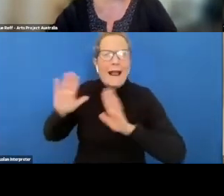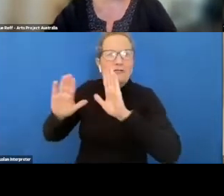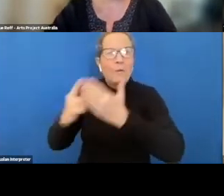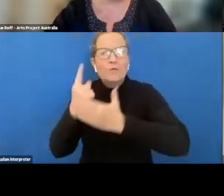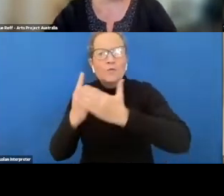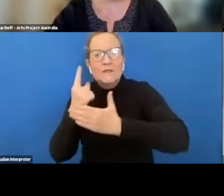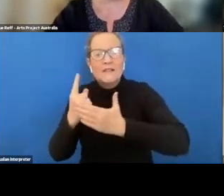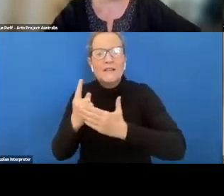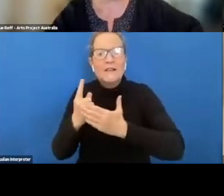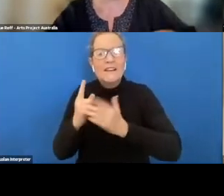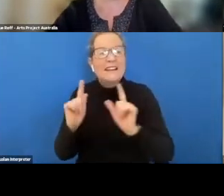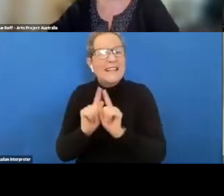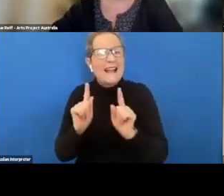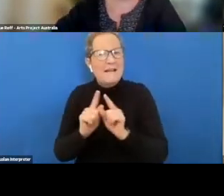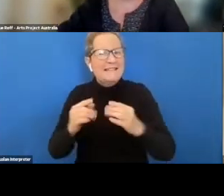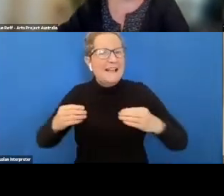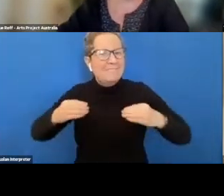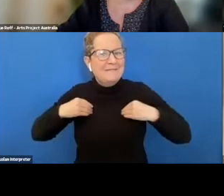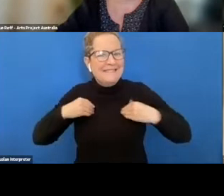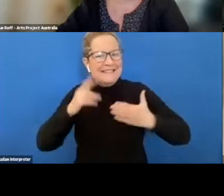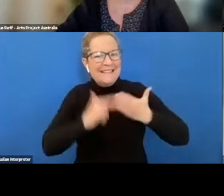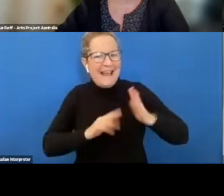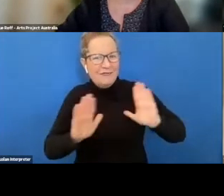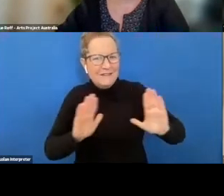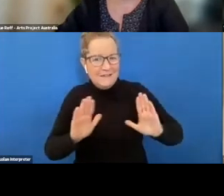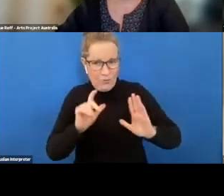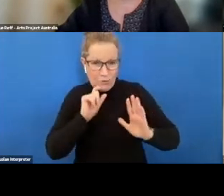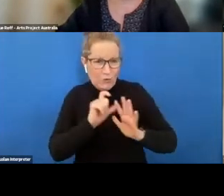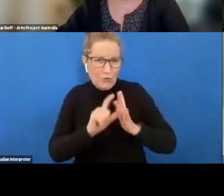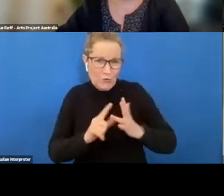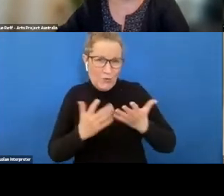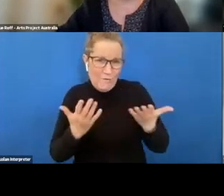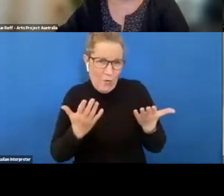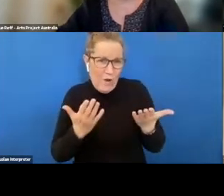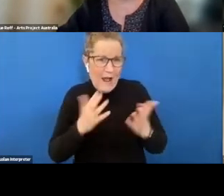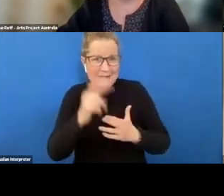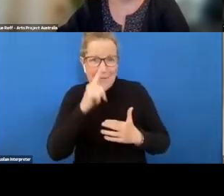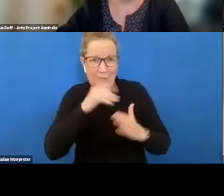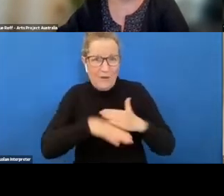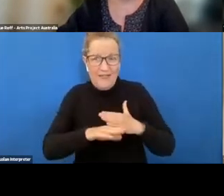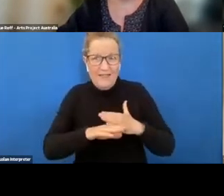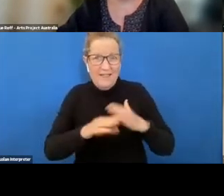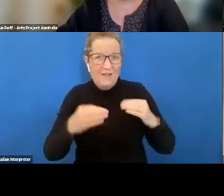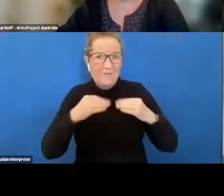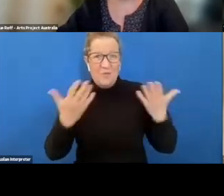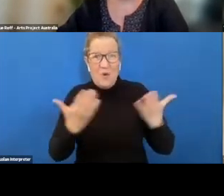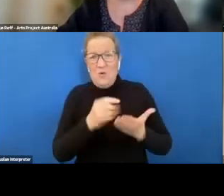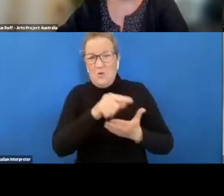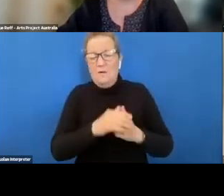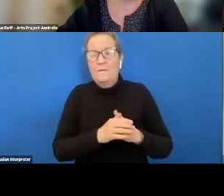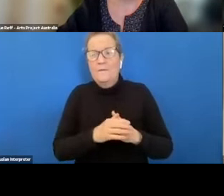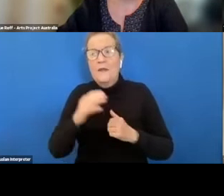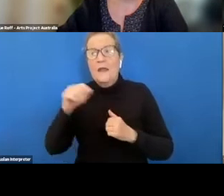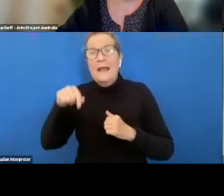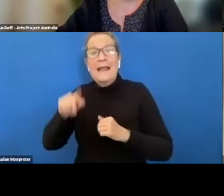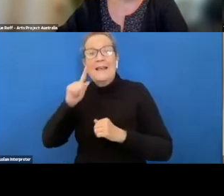exactly what a commercial gallery does for any artist in the art world and our gallery also exhibits high quality curated exhibitions